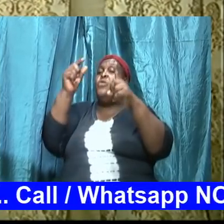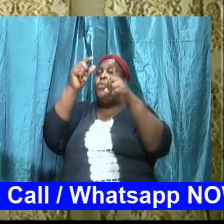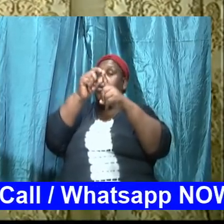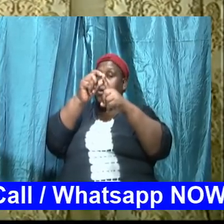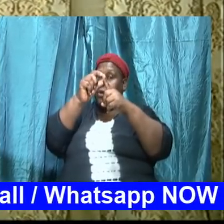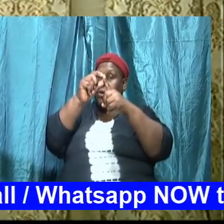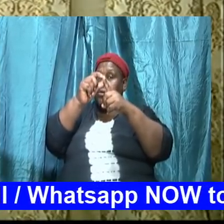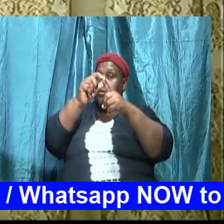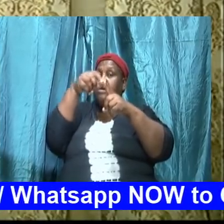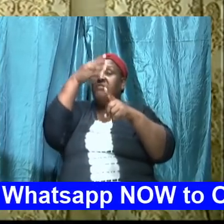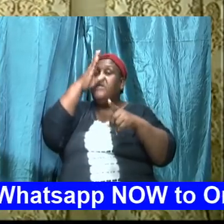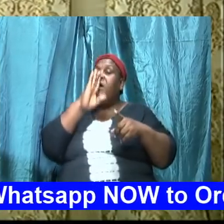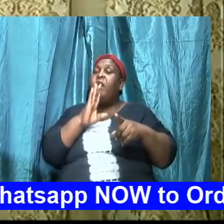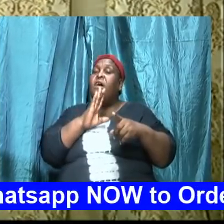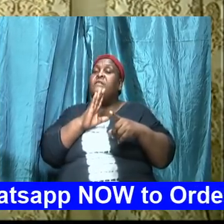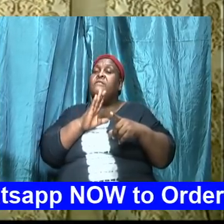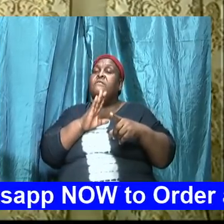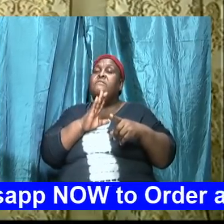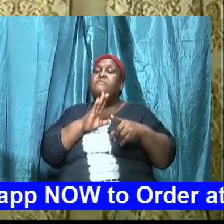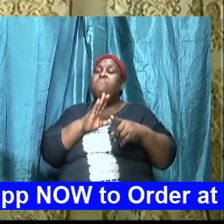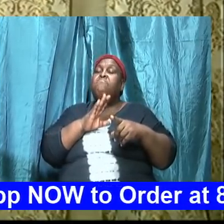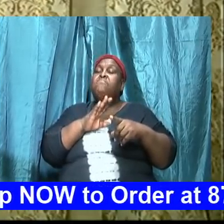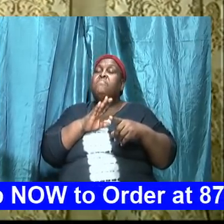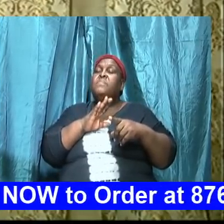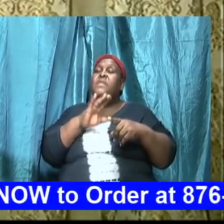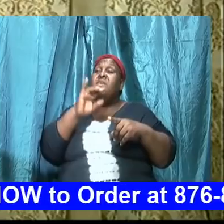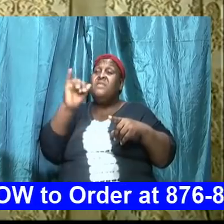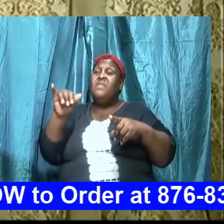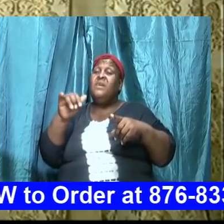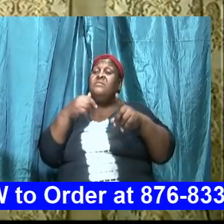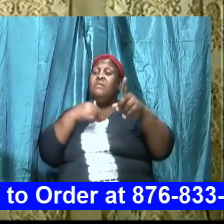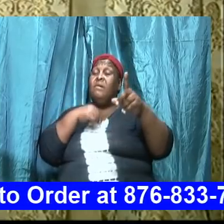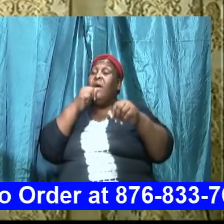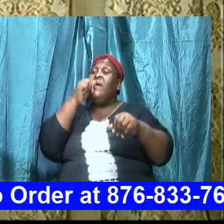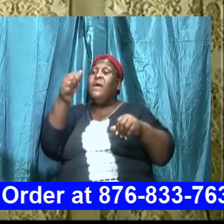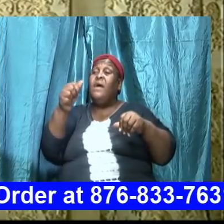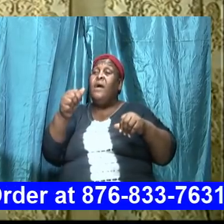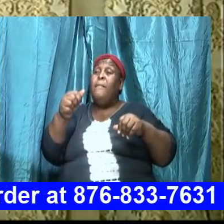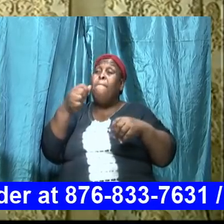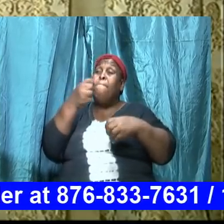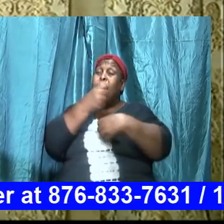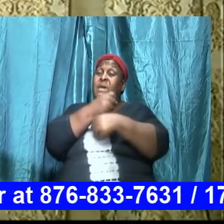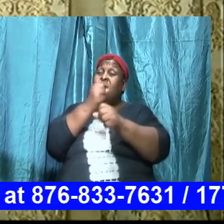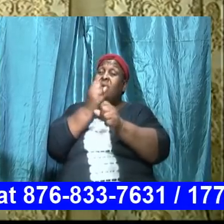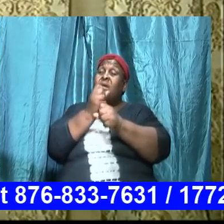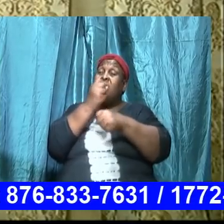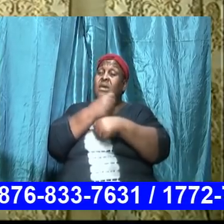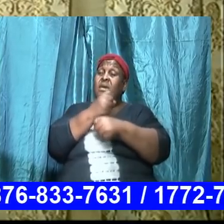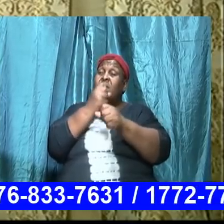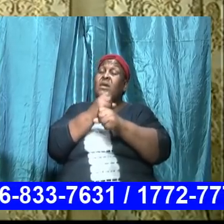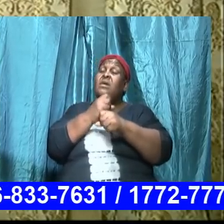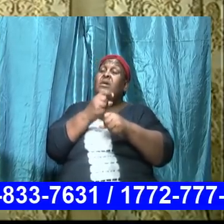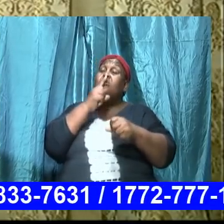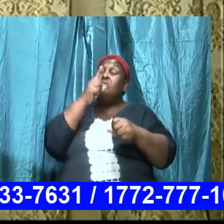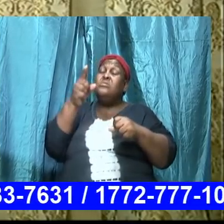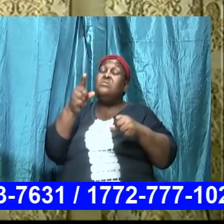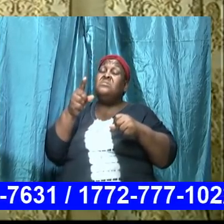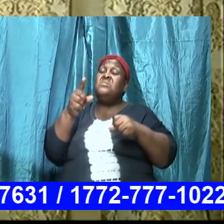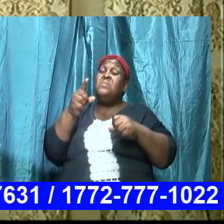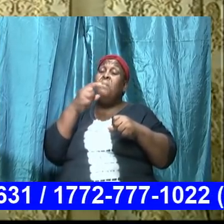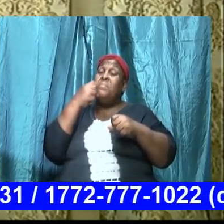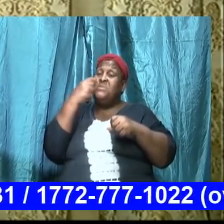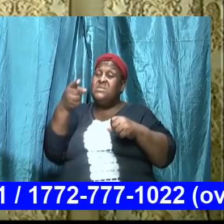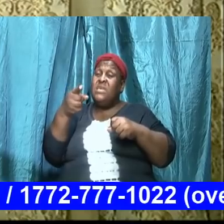and it is therefore on that basis that I am making an emphatic statement that